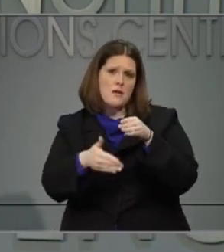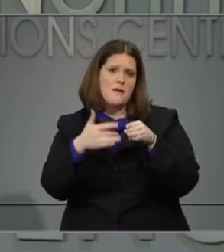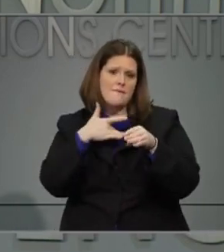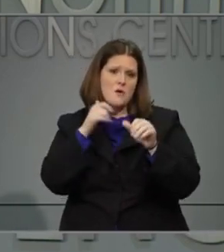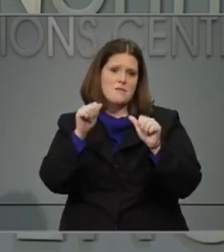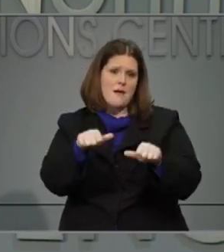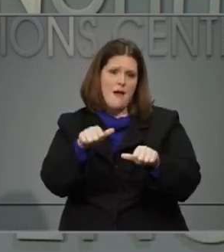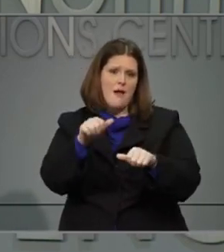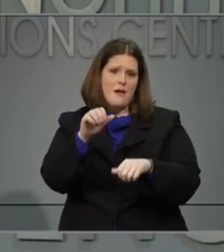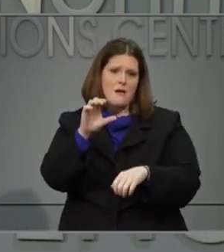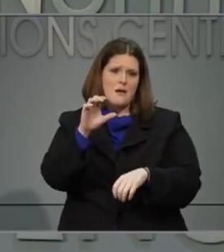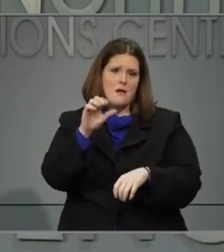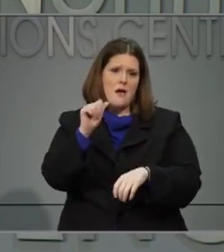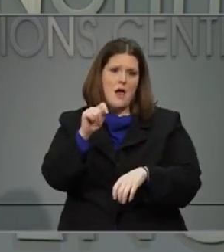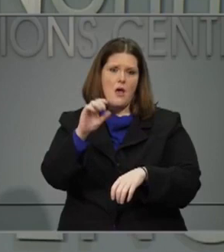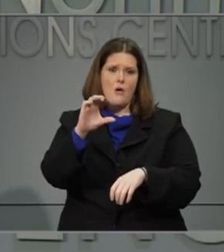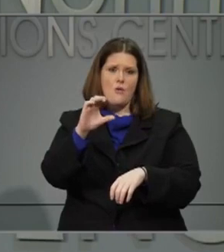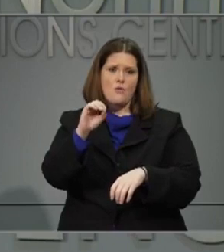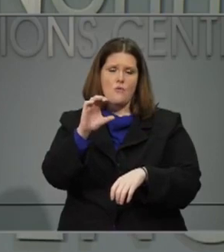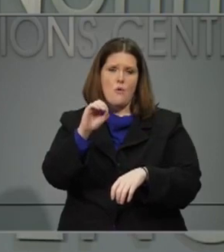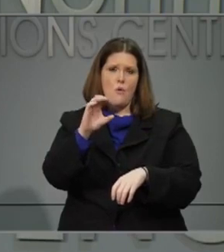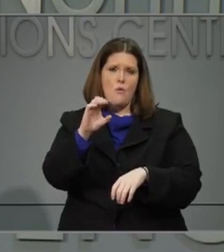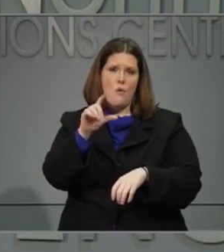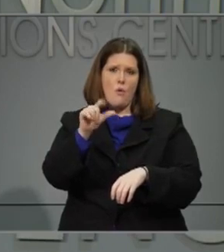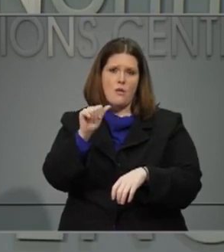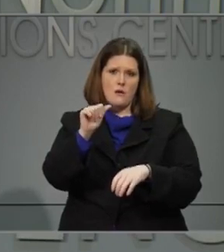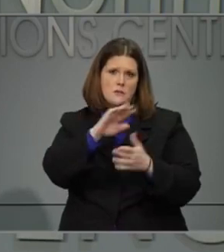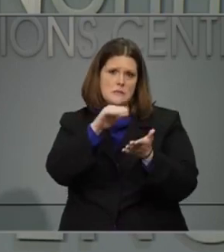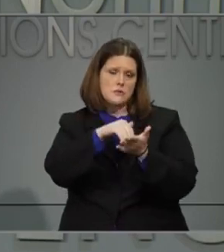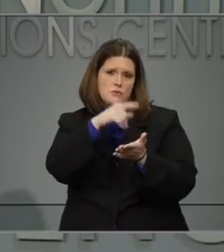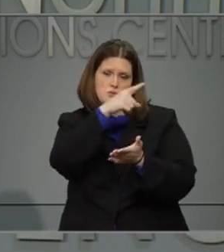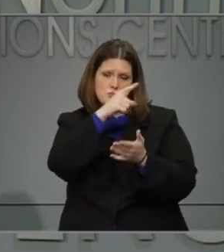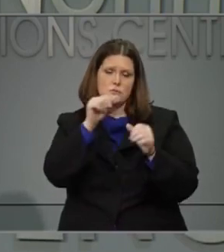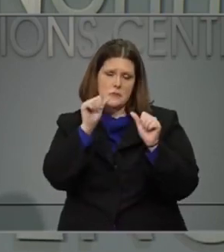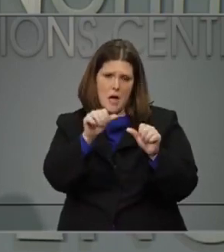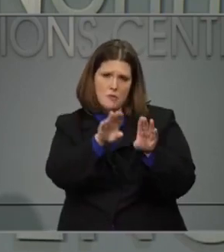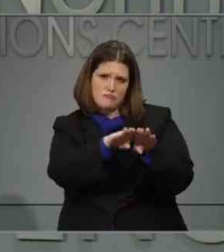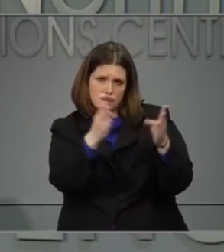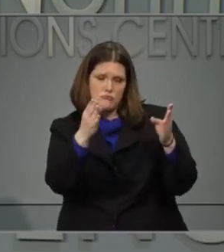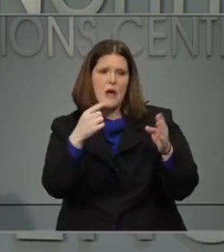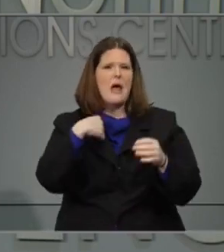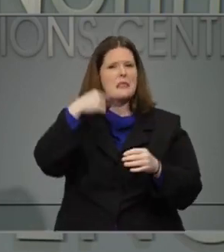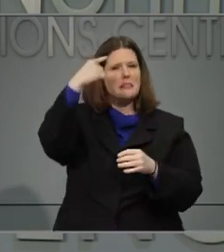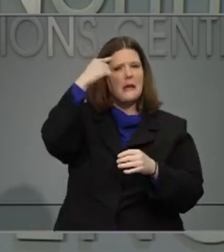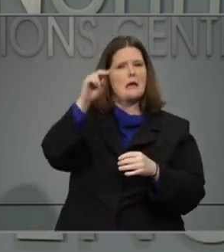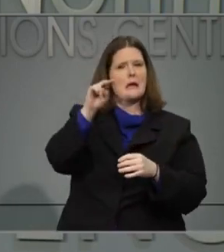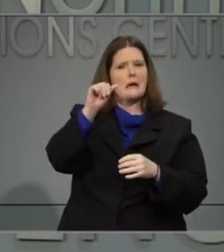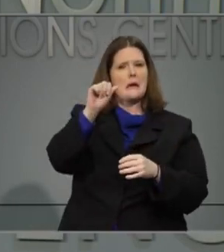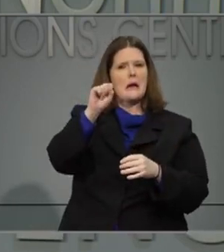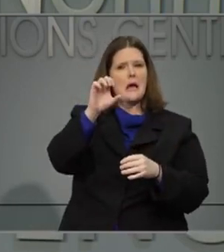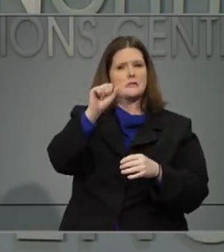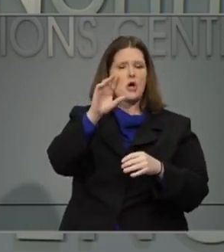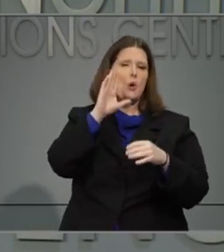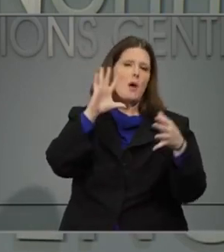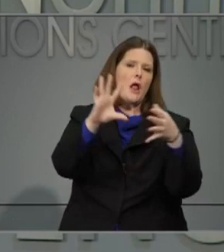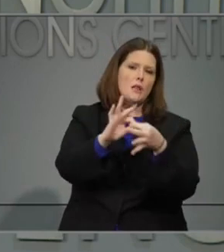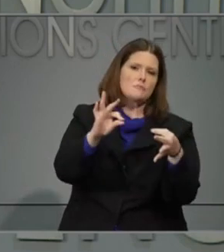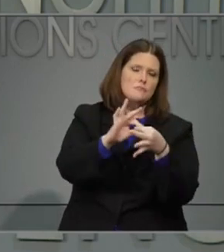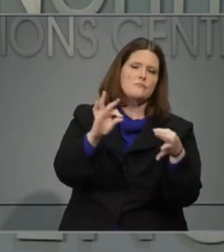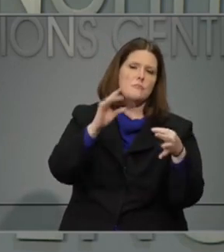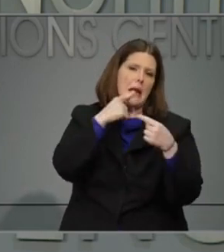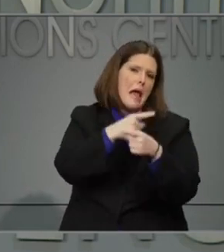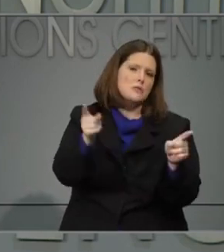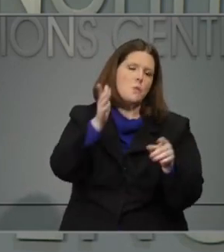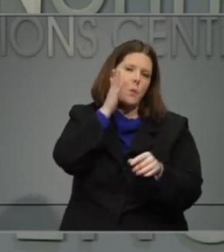I think that we're in Concord is where it would be. I think that NASCAR will be making that announcement, but we believe that's what will happen.